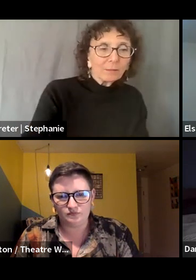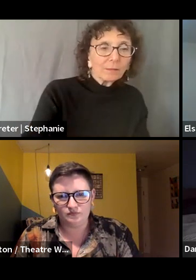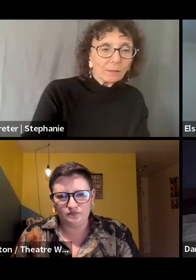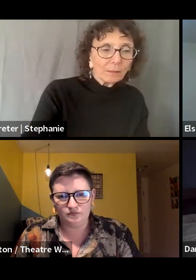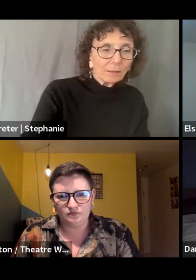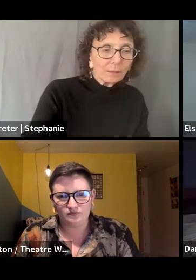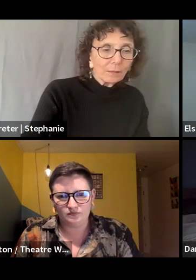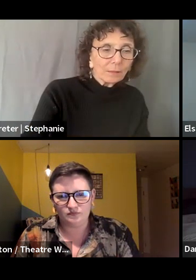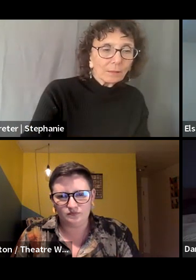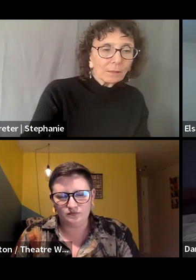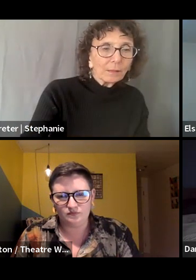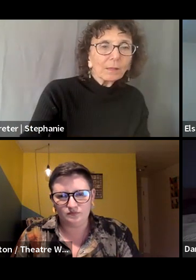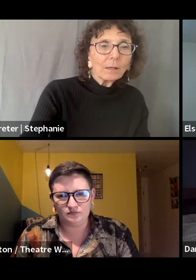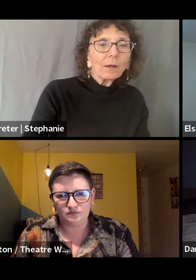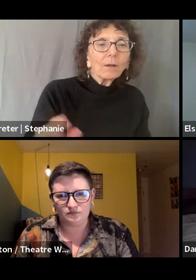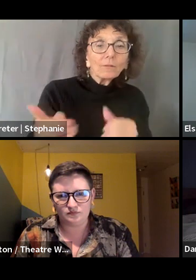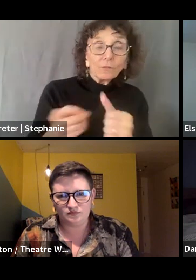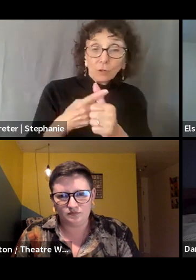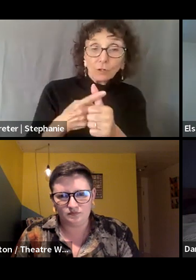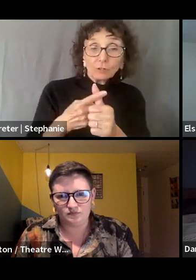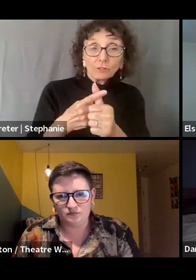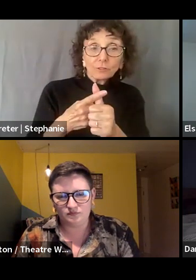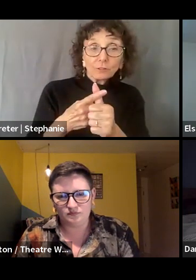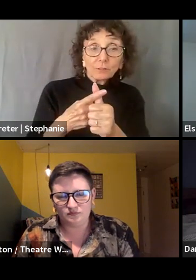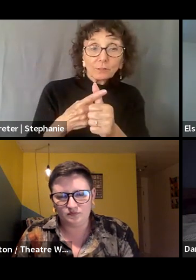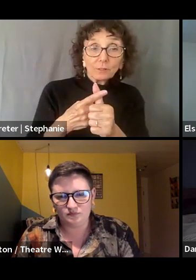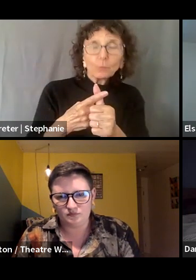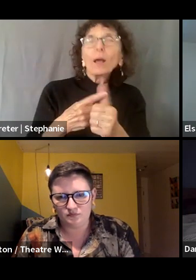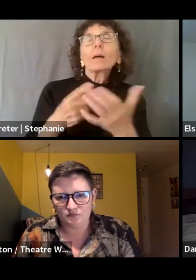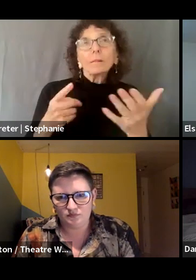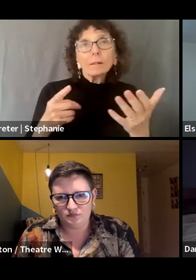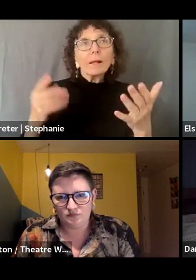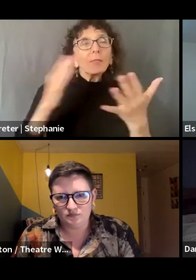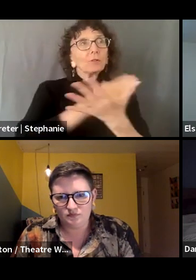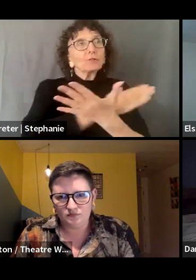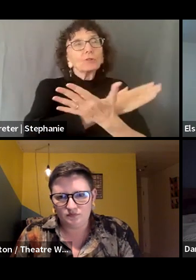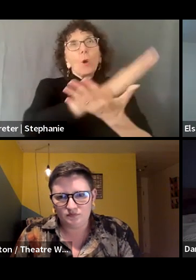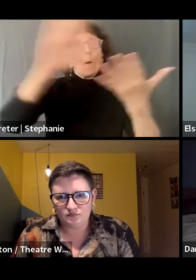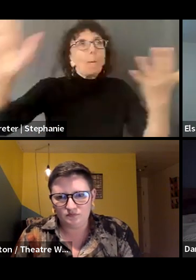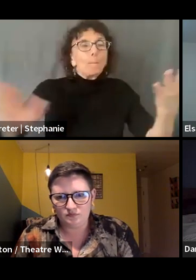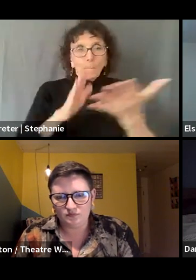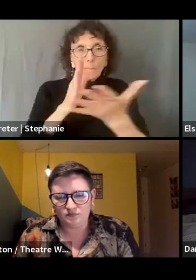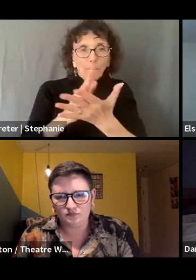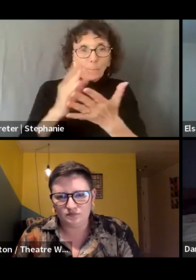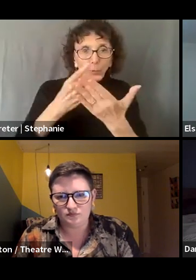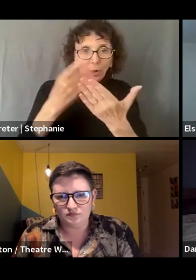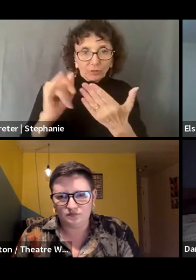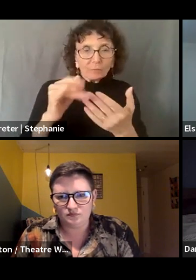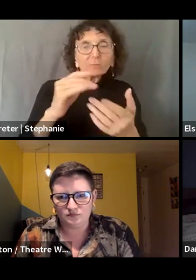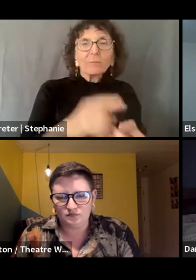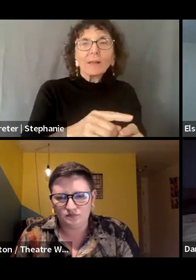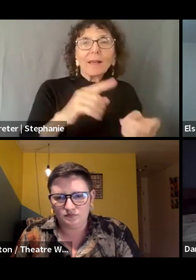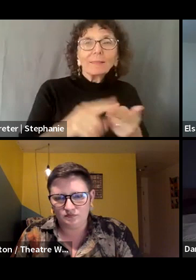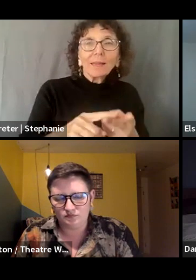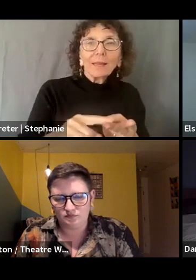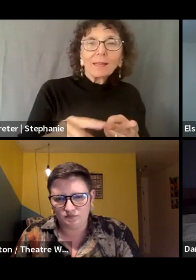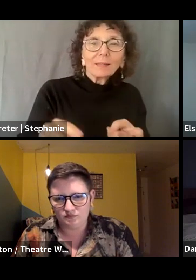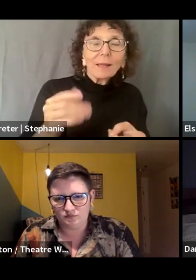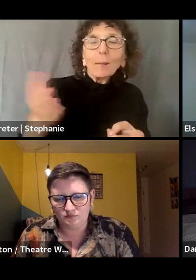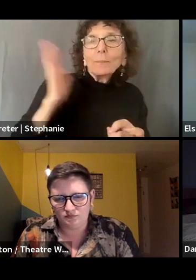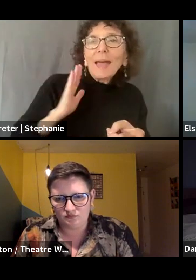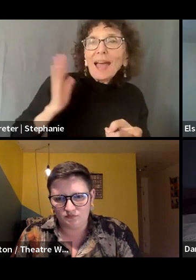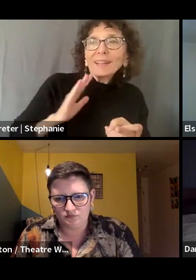the first part looks at, um, the scope of the project and then past, uh, issues of